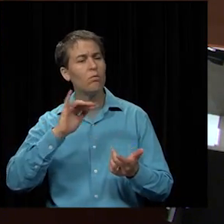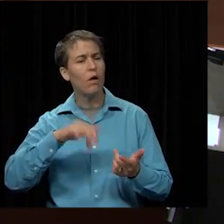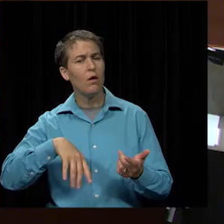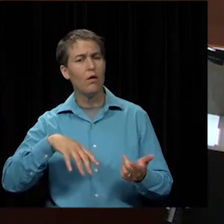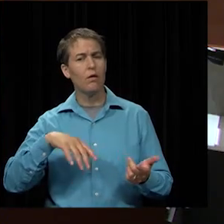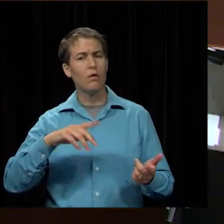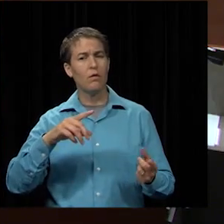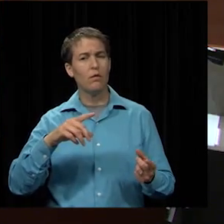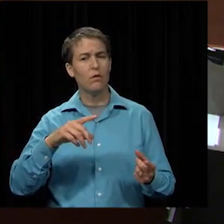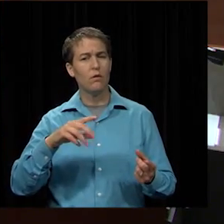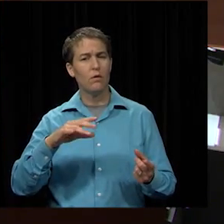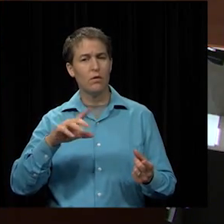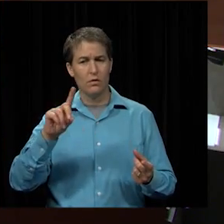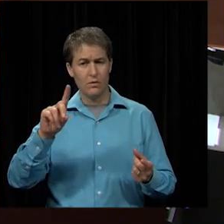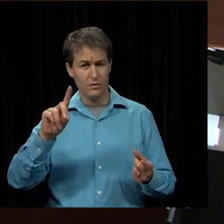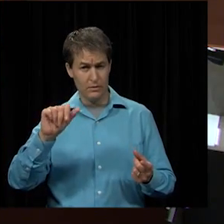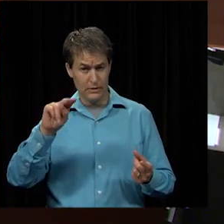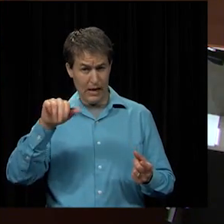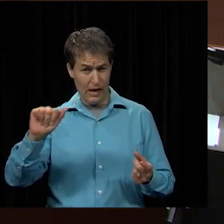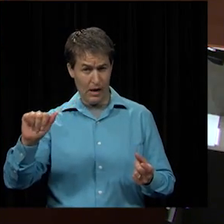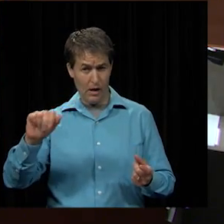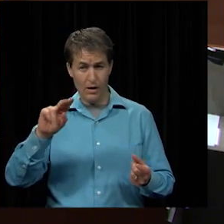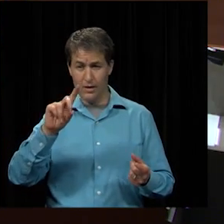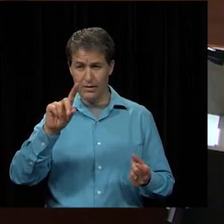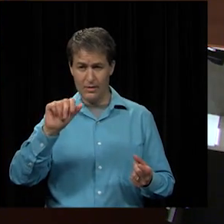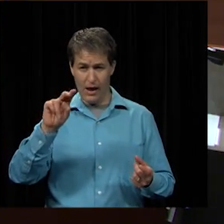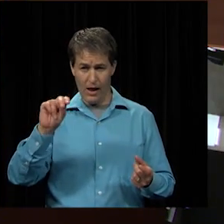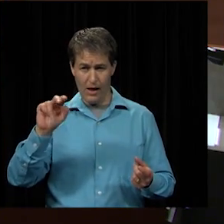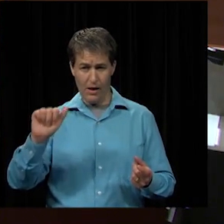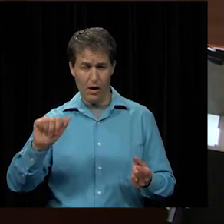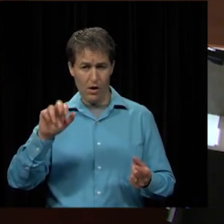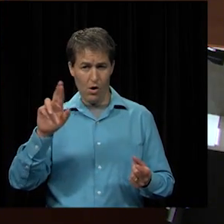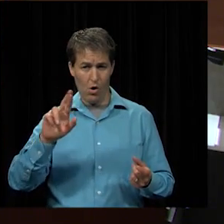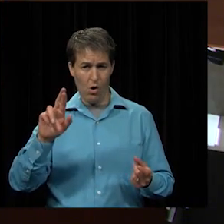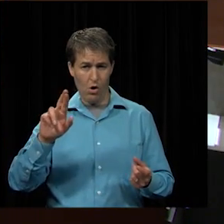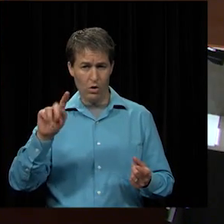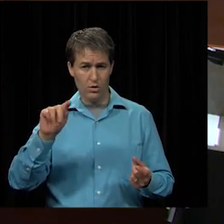Dana R. Tuttle. Are you here, Dana?